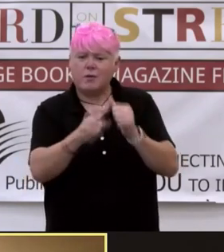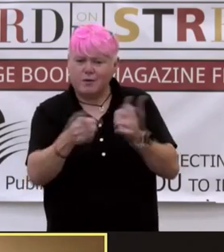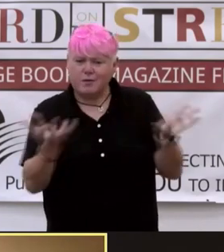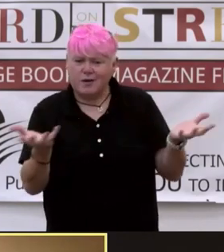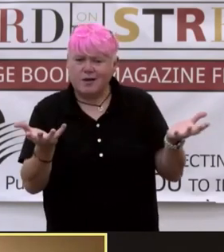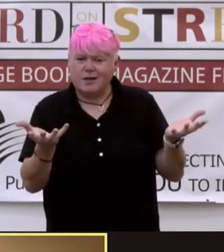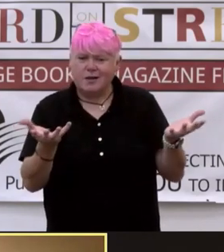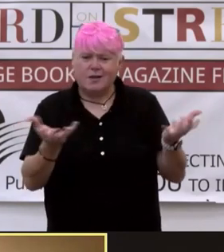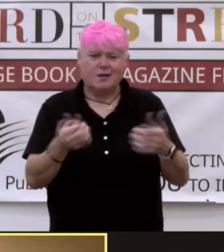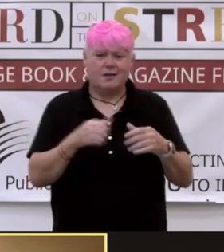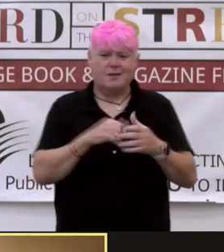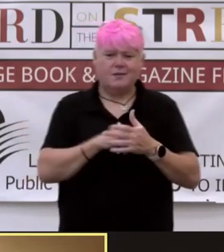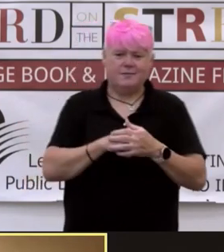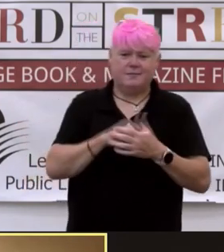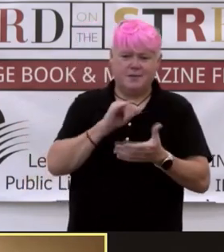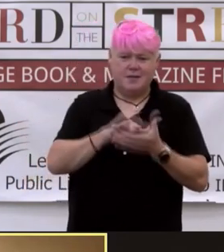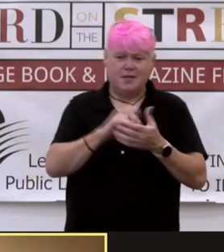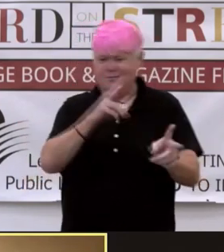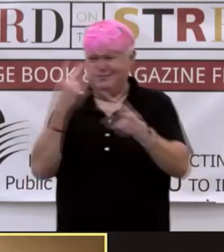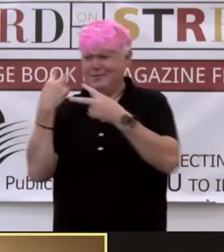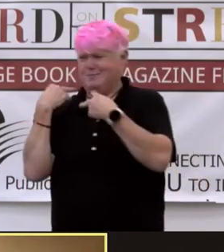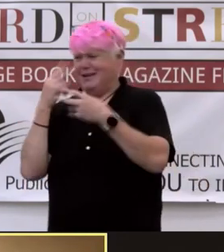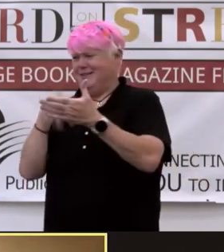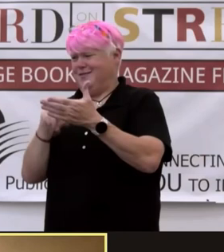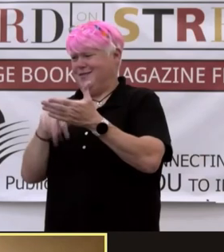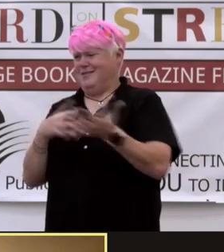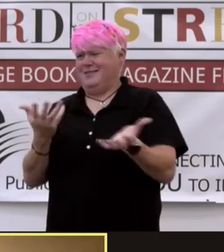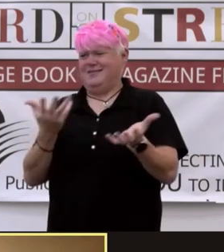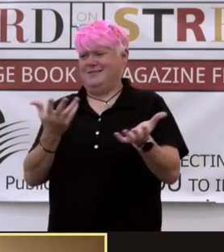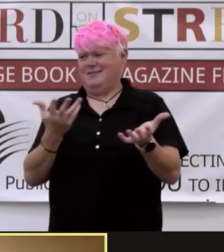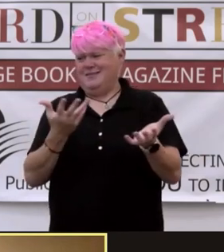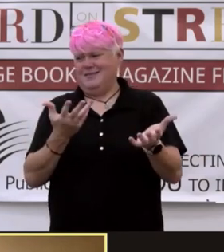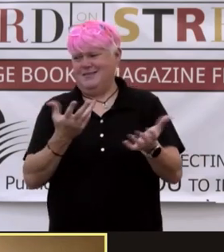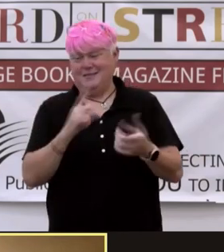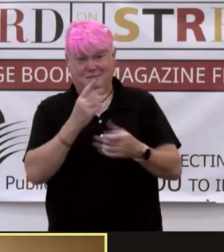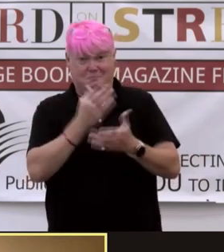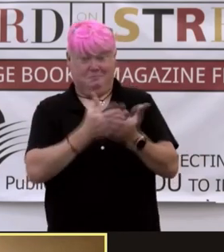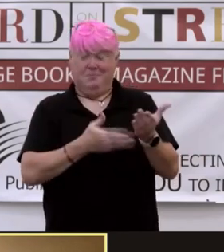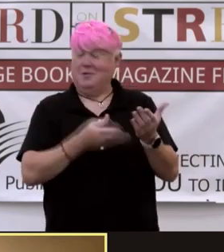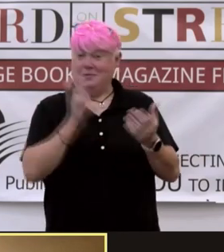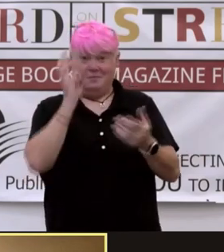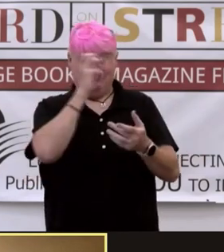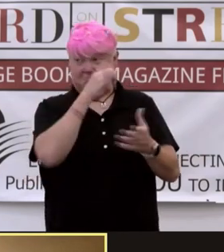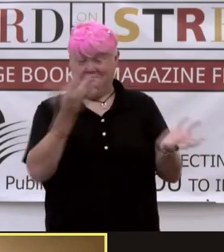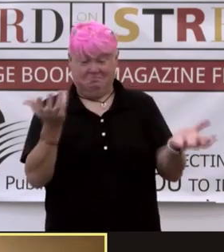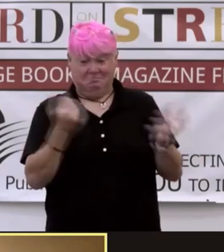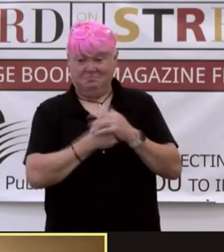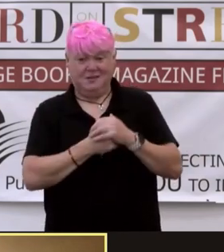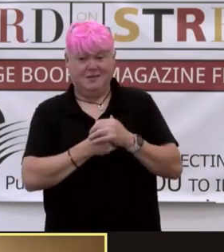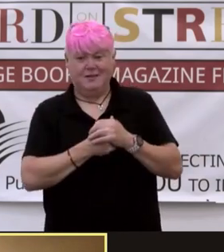That's when you look back, you read and you're like, okay, that was one part of it. Yeah.